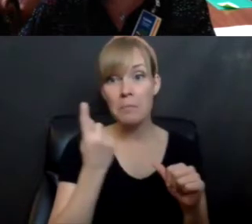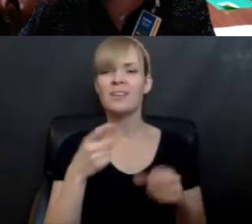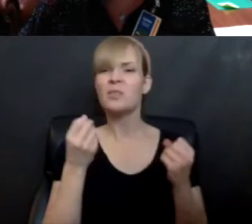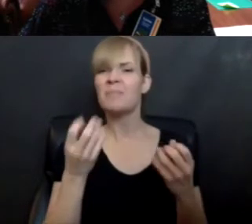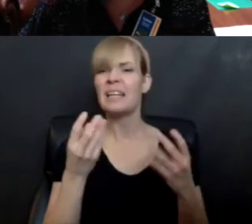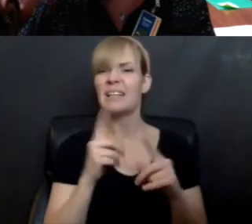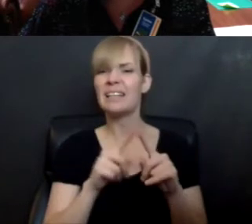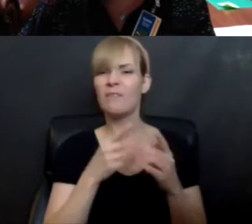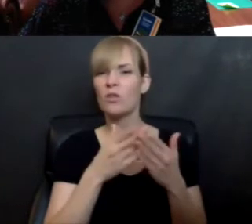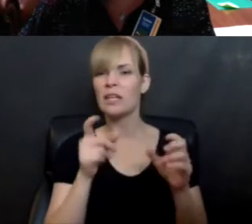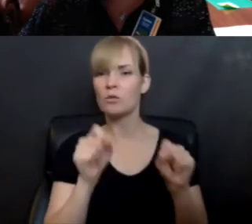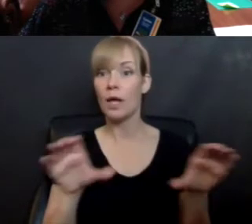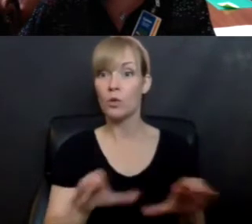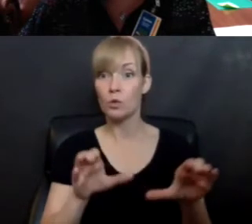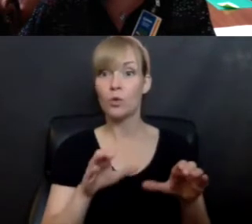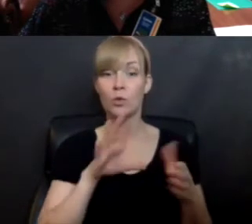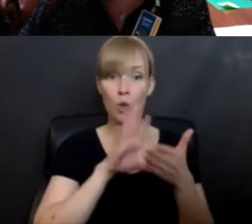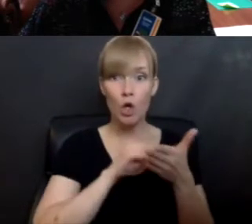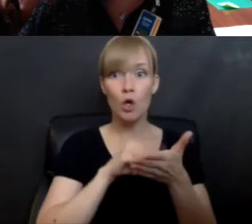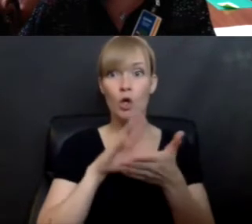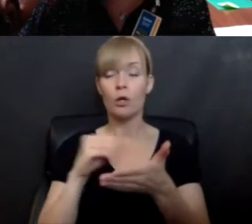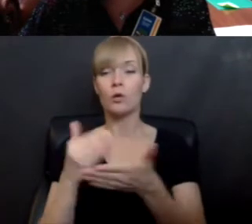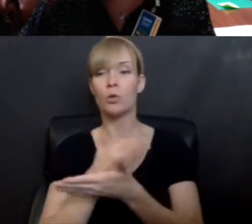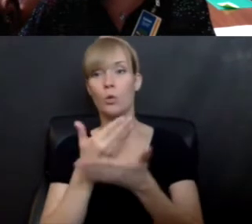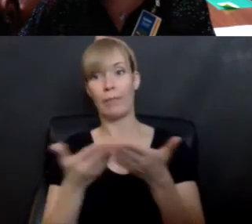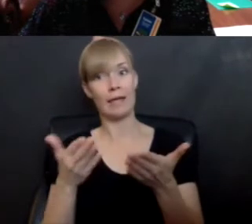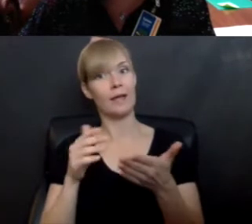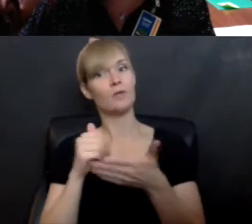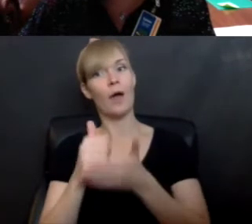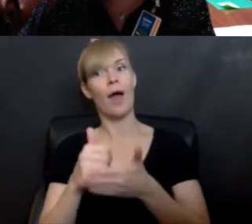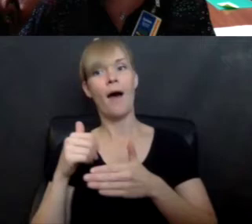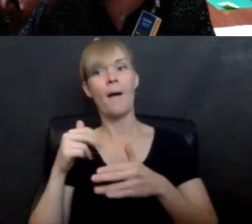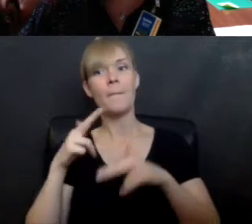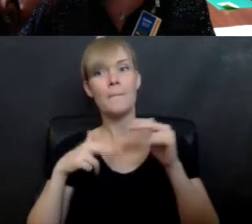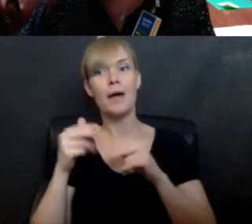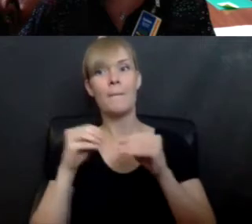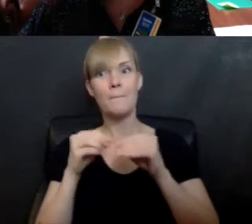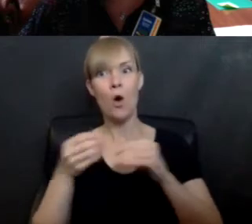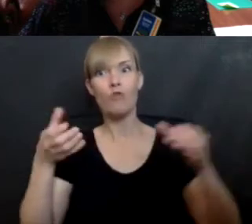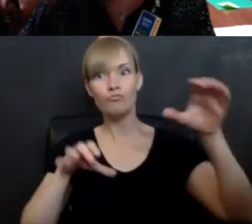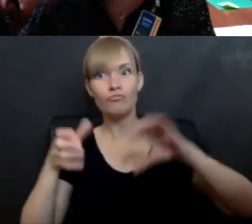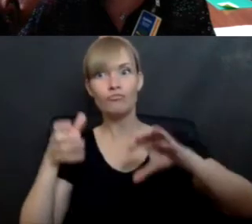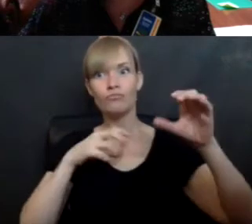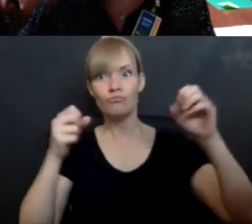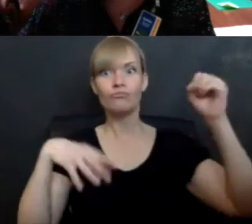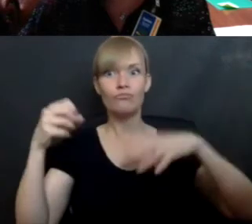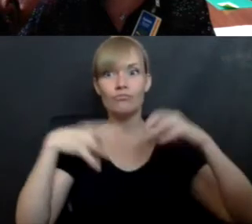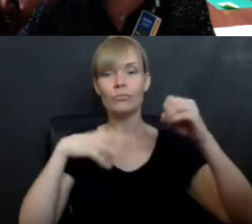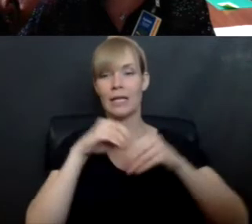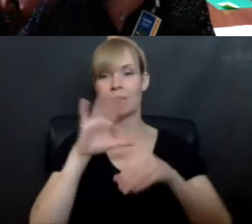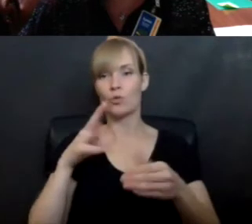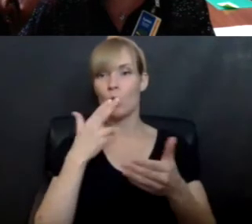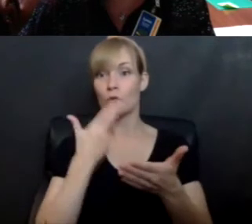things that you can do to build up your story stew. And that will help you to become a